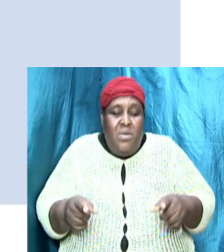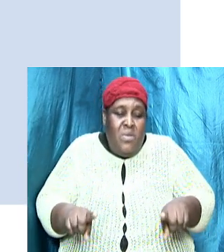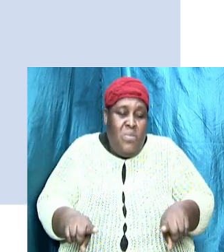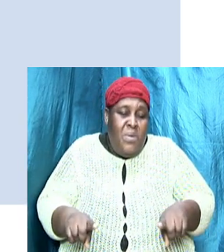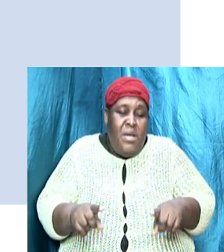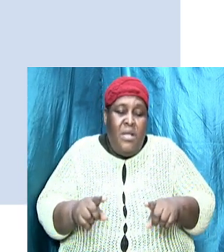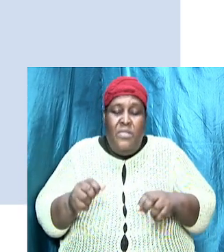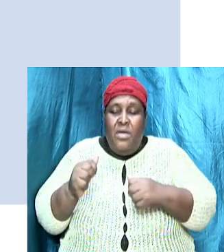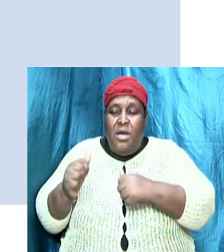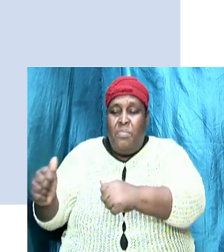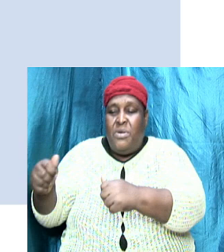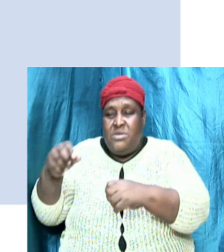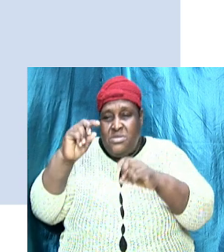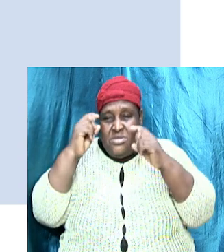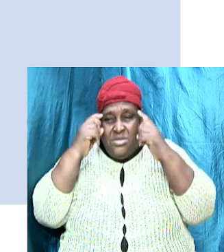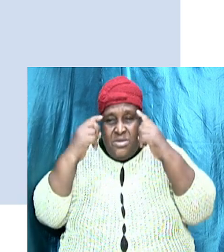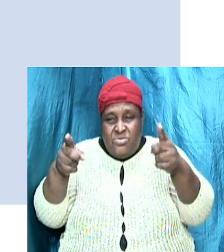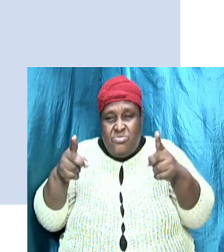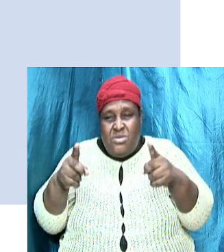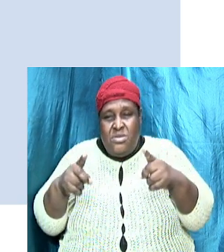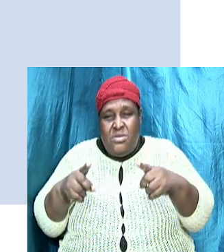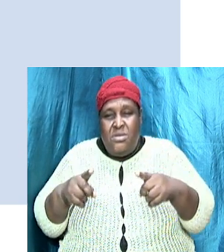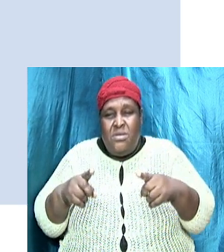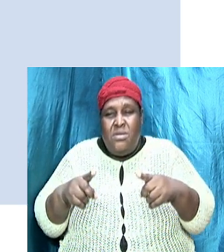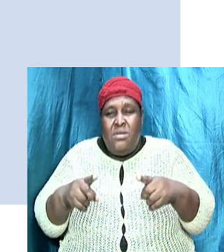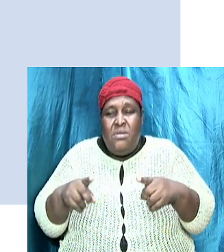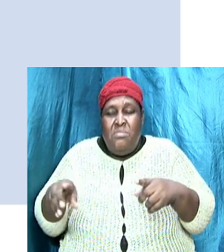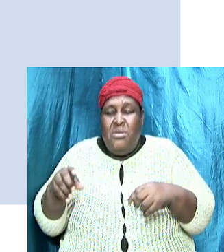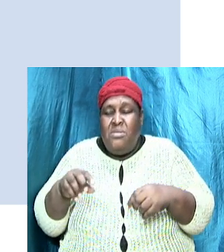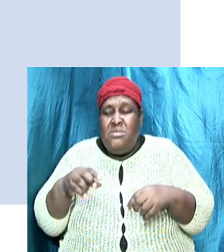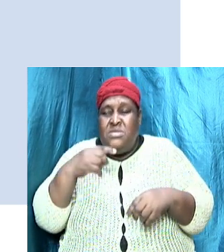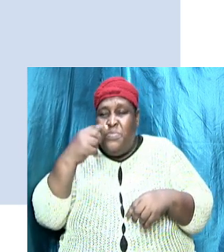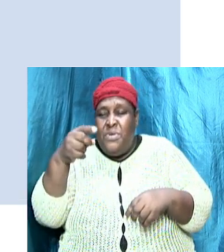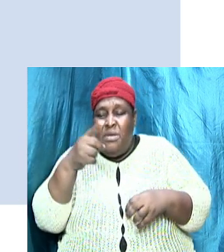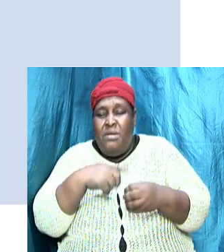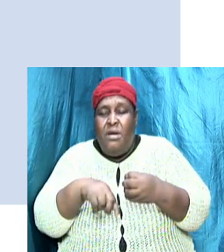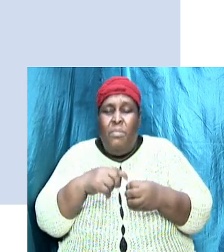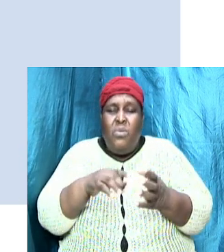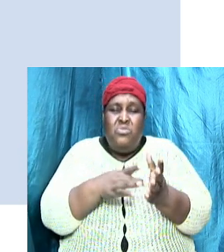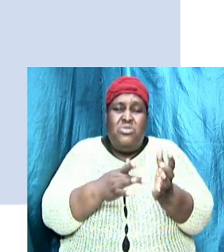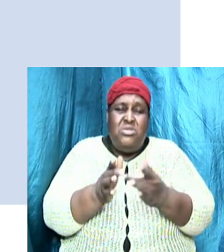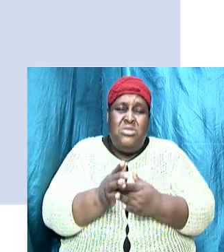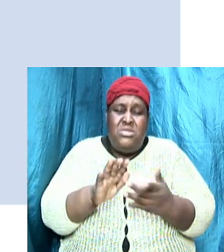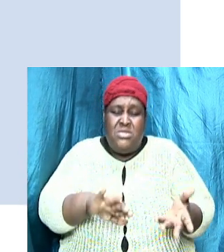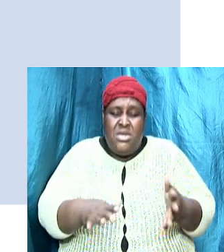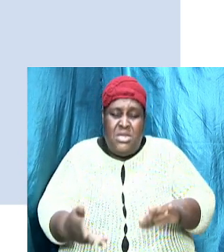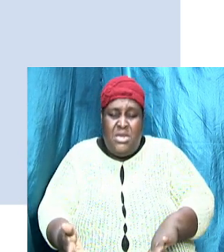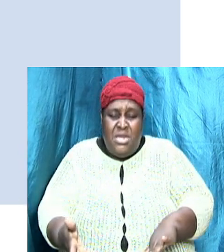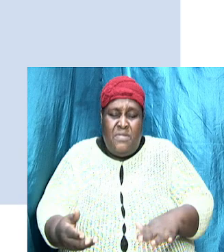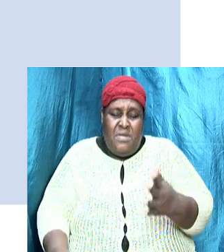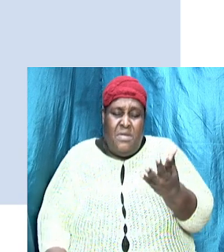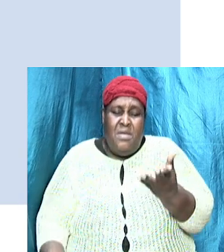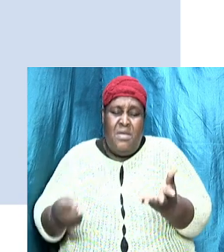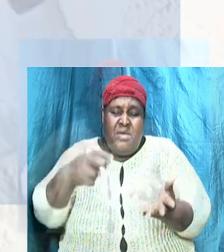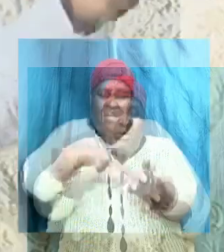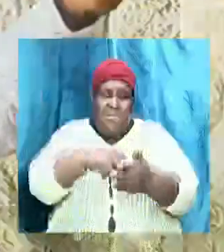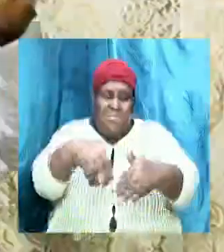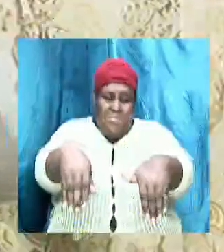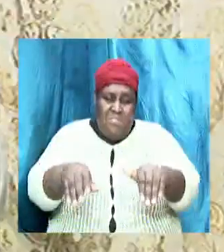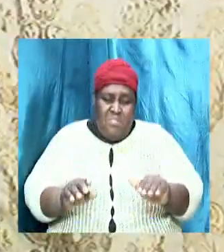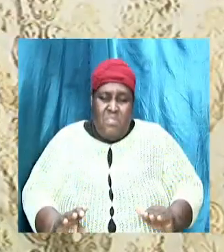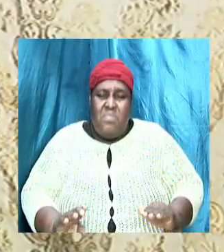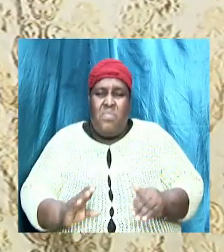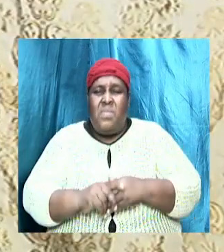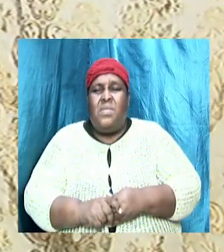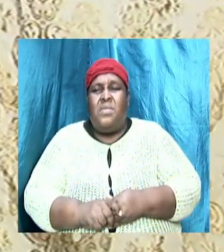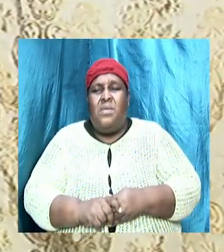doctrine mainly talks about Jesus Christ, and about his death, and burial, and resurrection, and ascension,